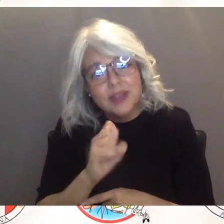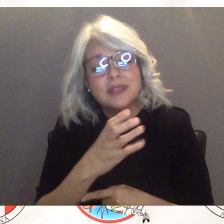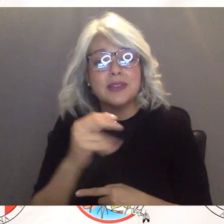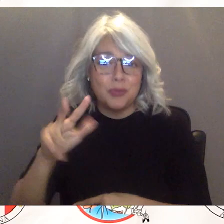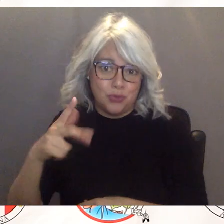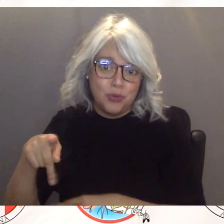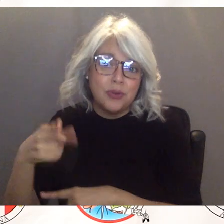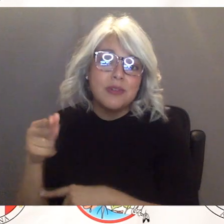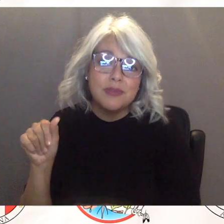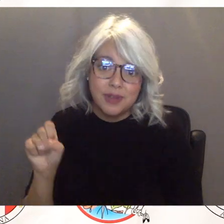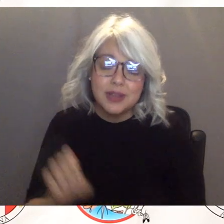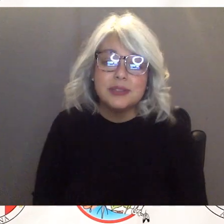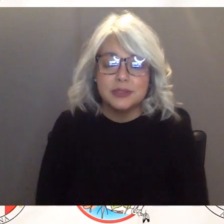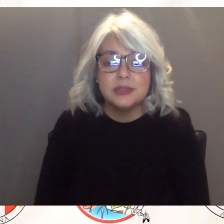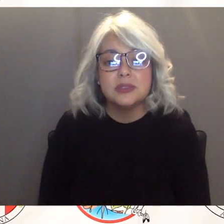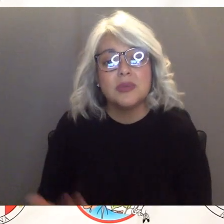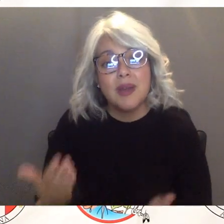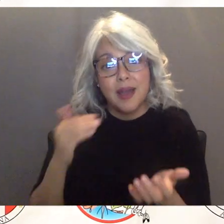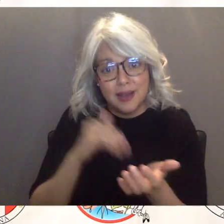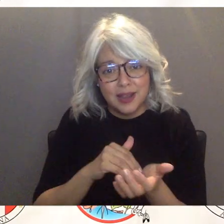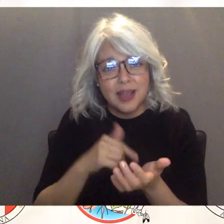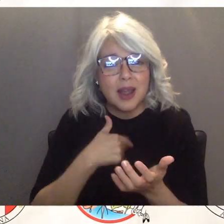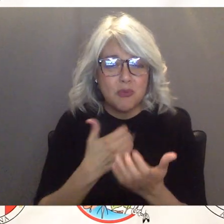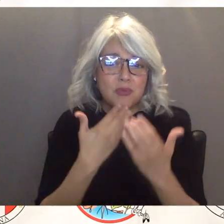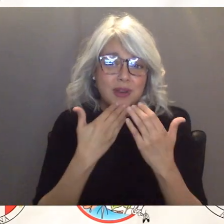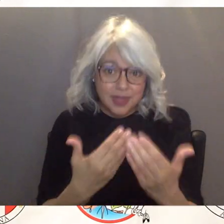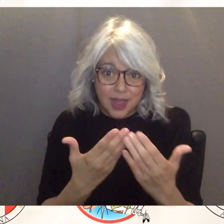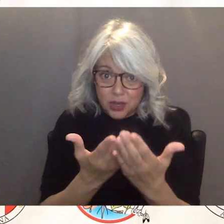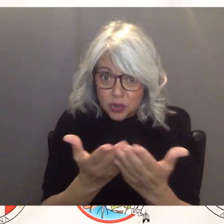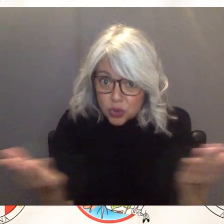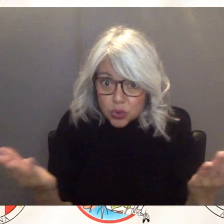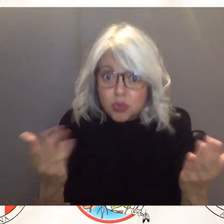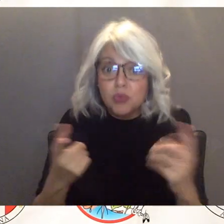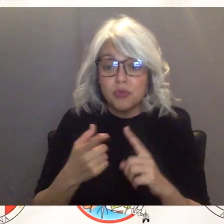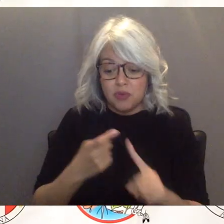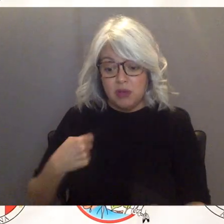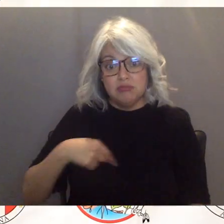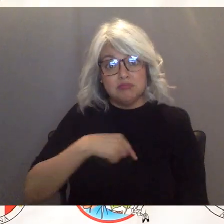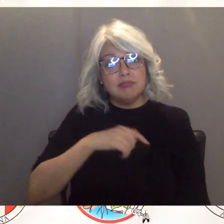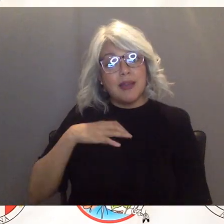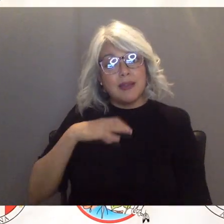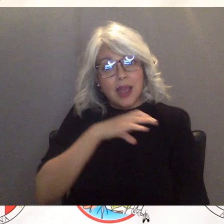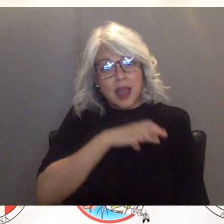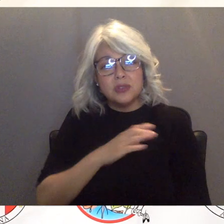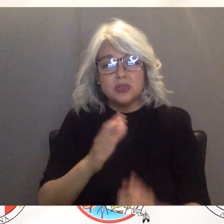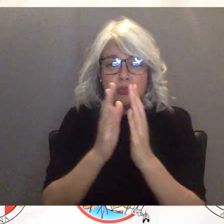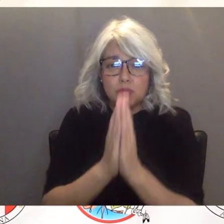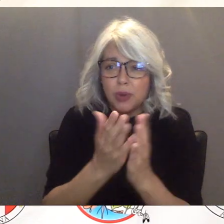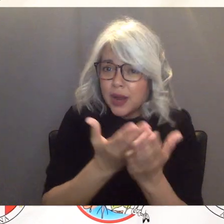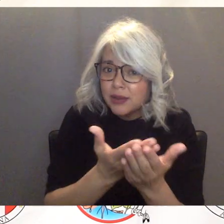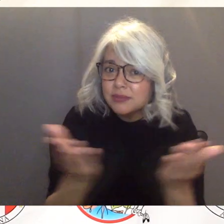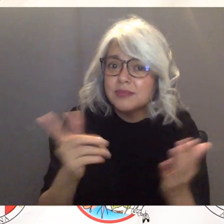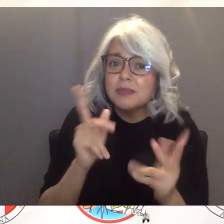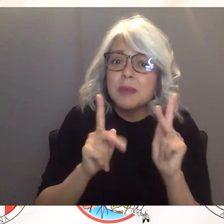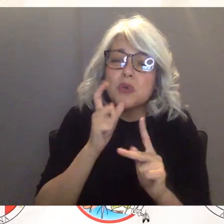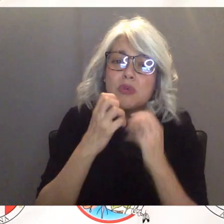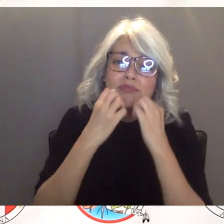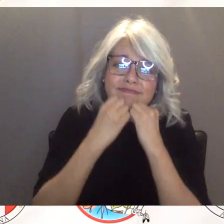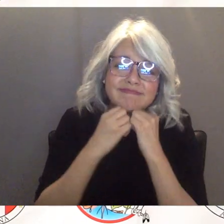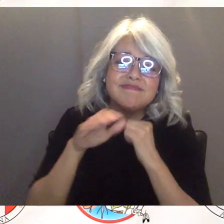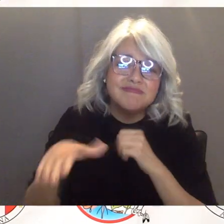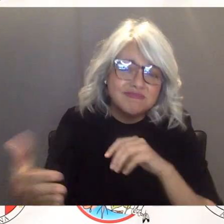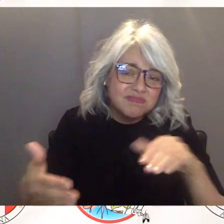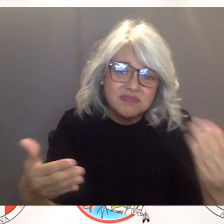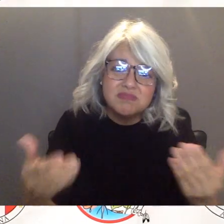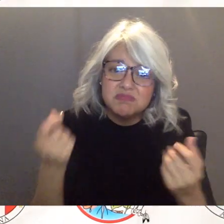like i said and i wanted to thank you on behalf of tribal council as well um prayers go out to all of those loved ones we have we have lost